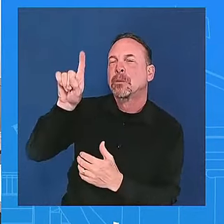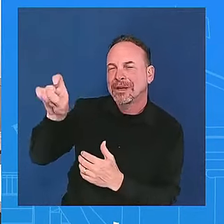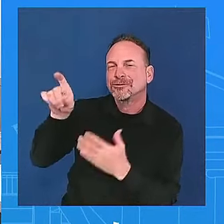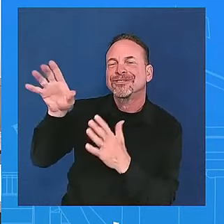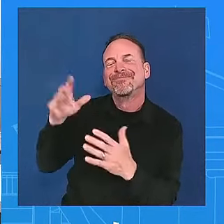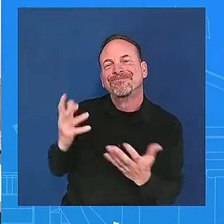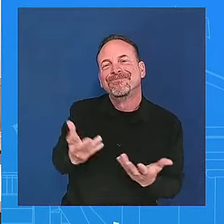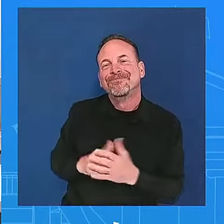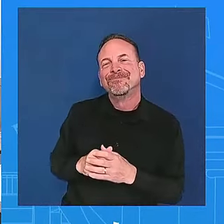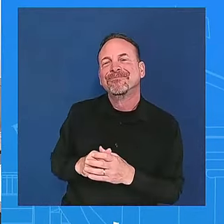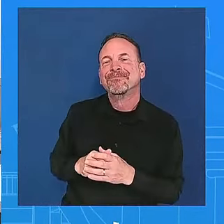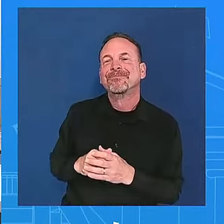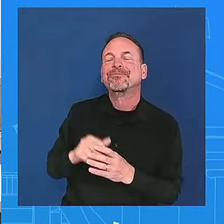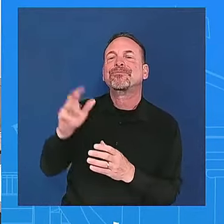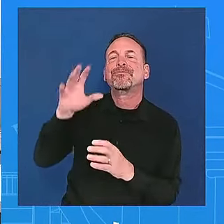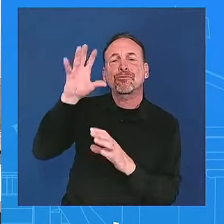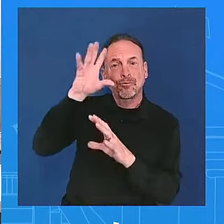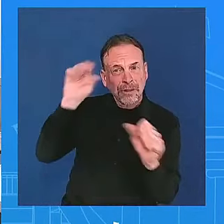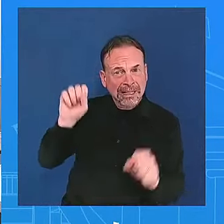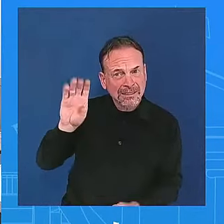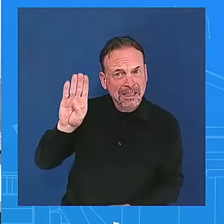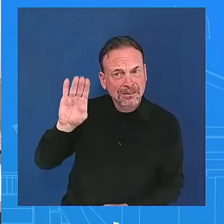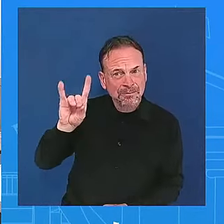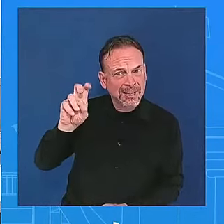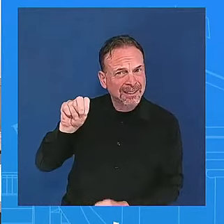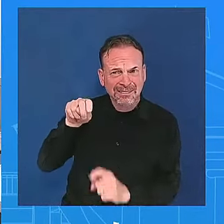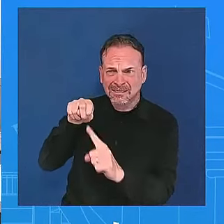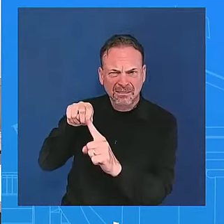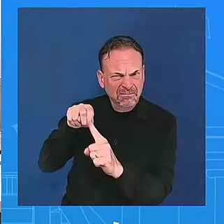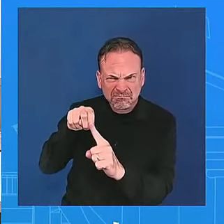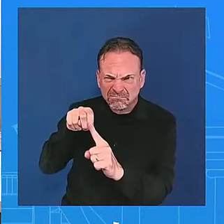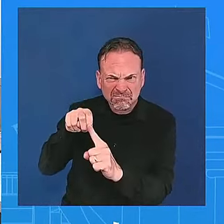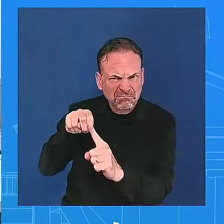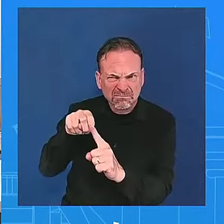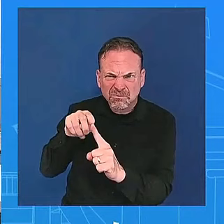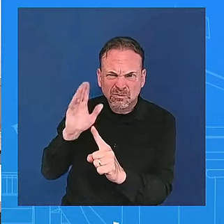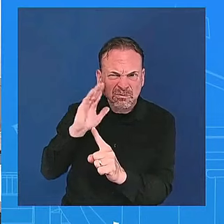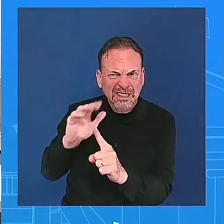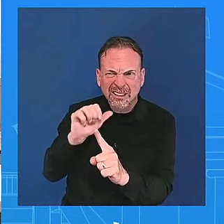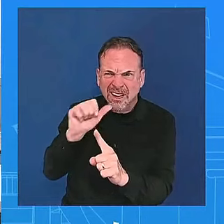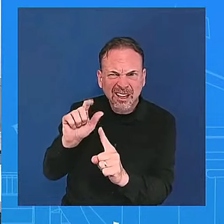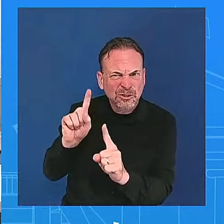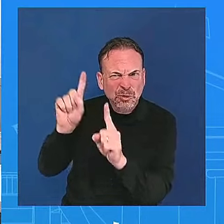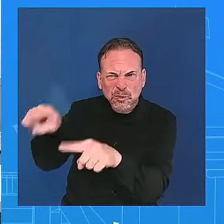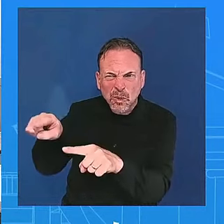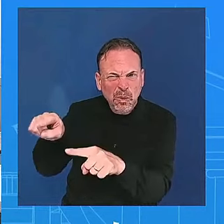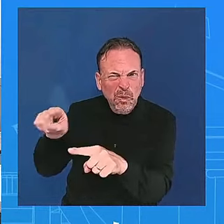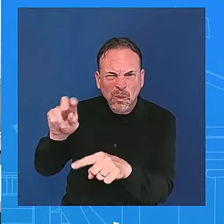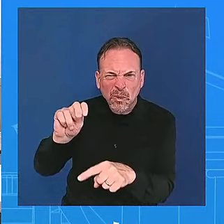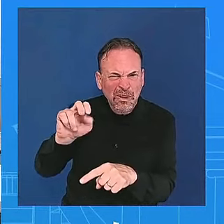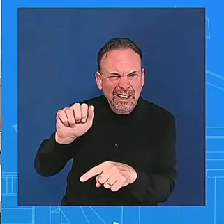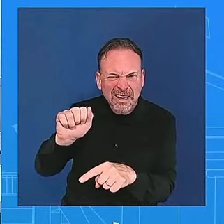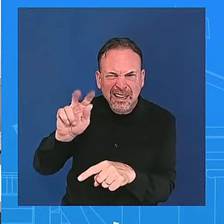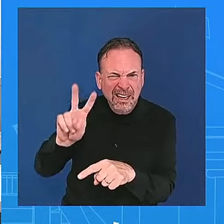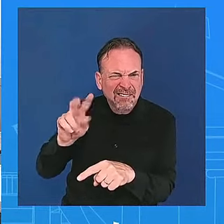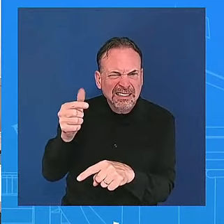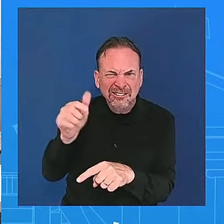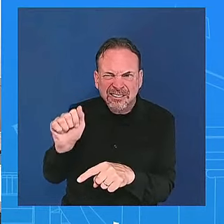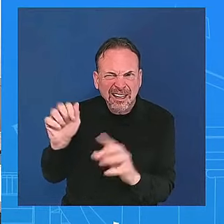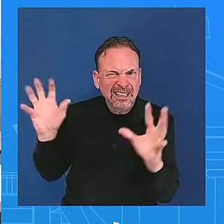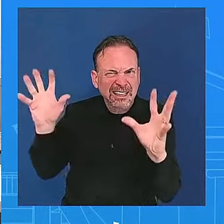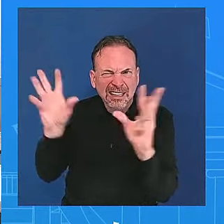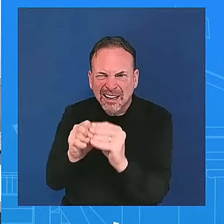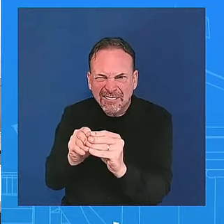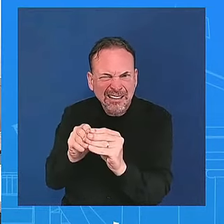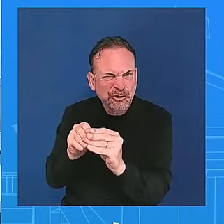going to the nabj convention after originally thought and is the vice president going this week to the nabj